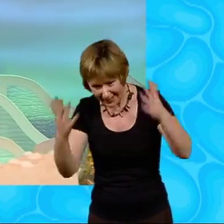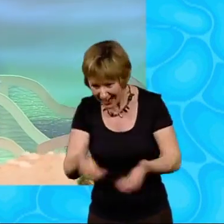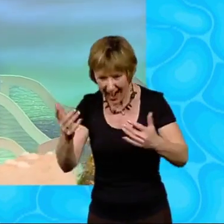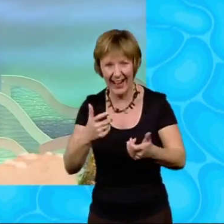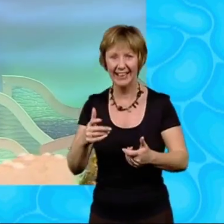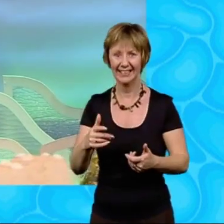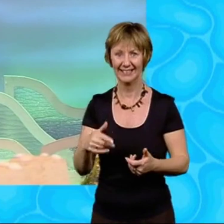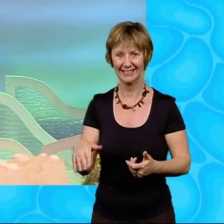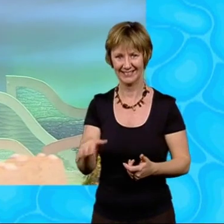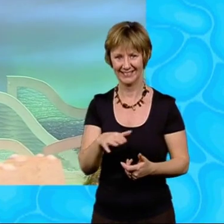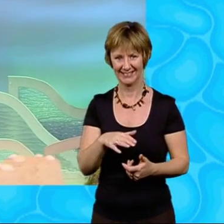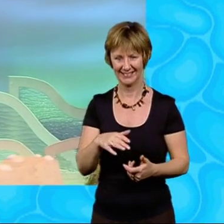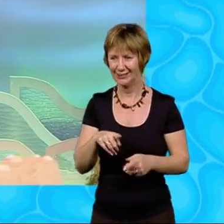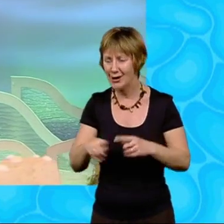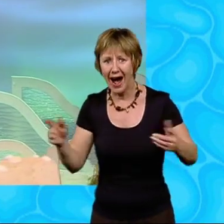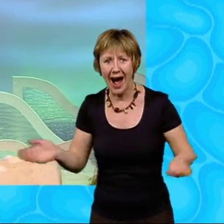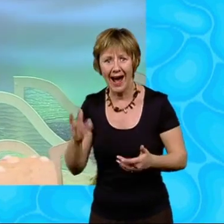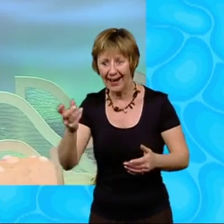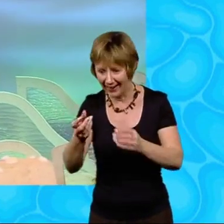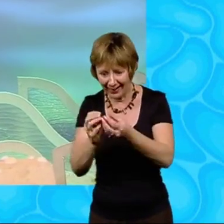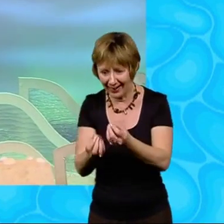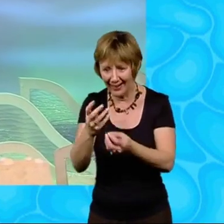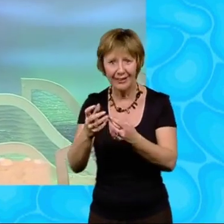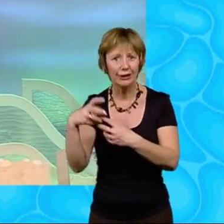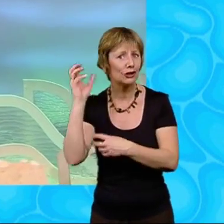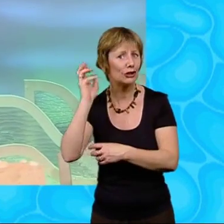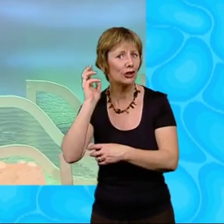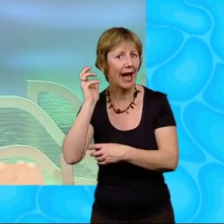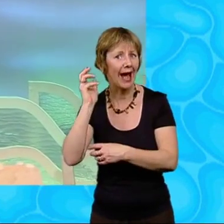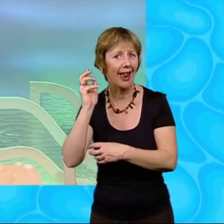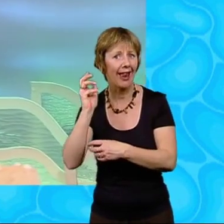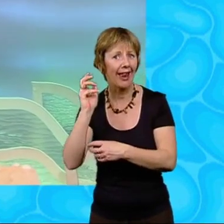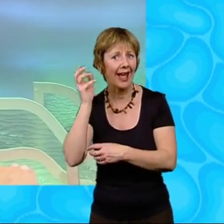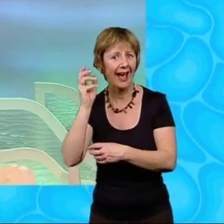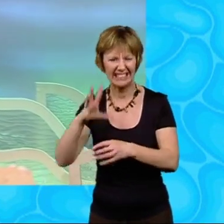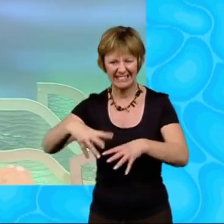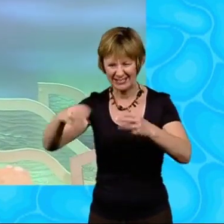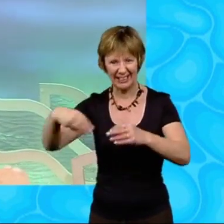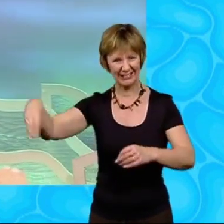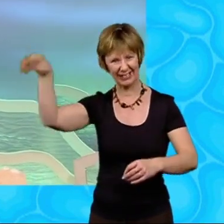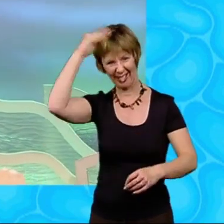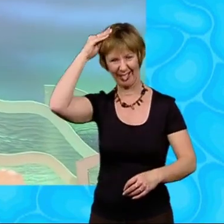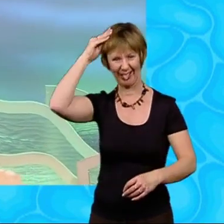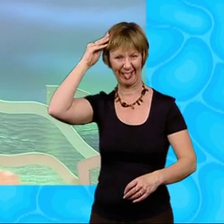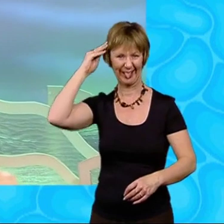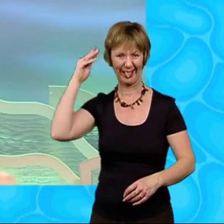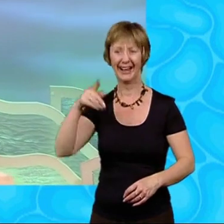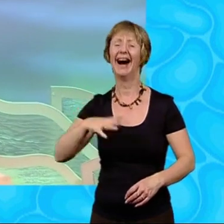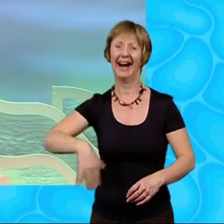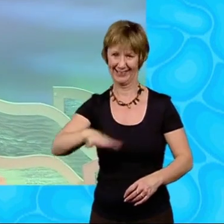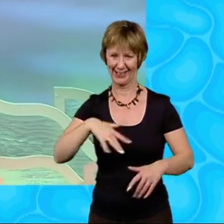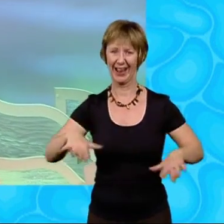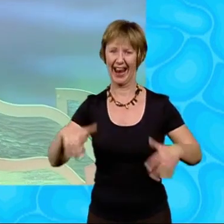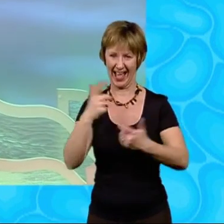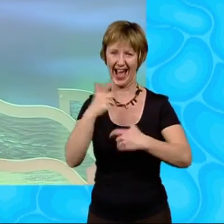with some shells and seaweed. We did laugh, especially when a long, smelly piece of seaweed fell